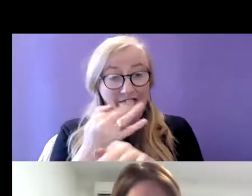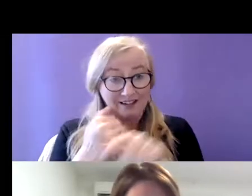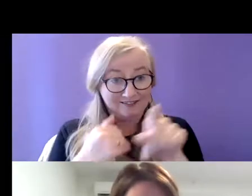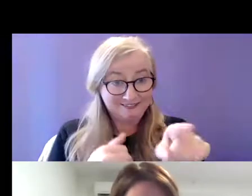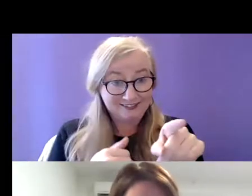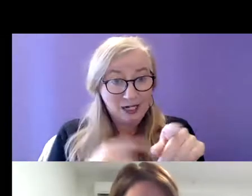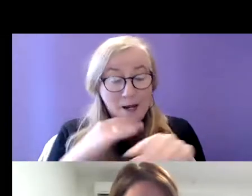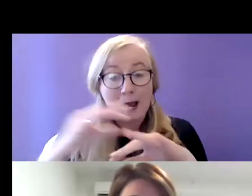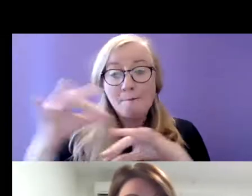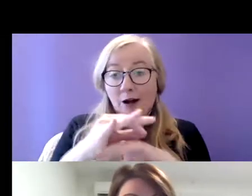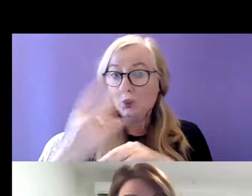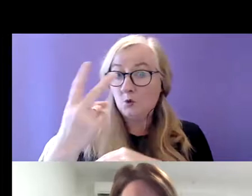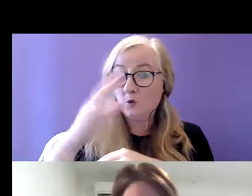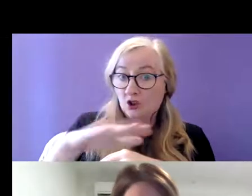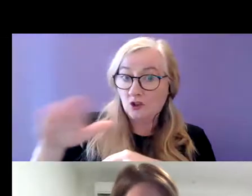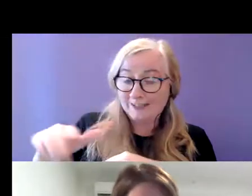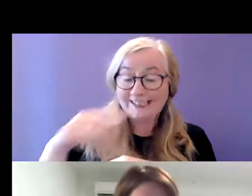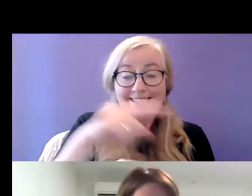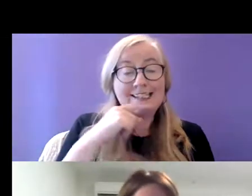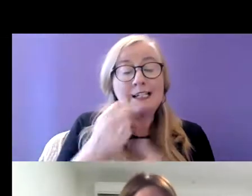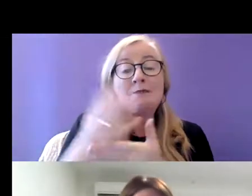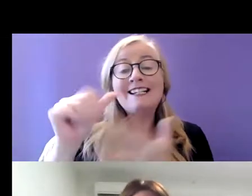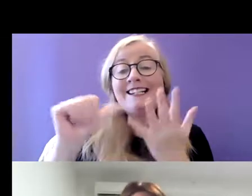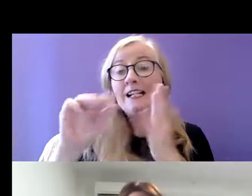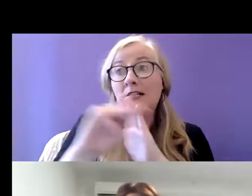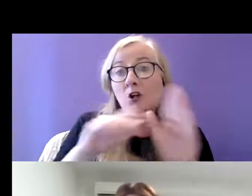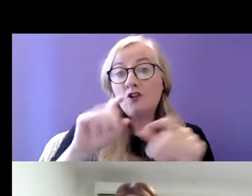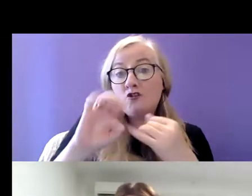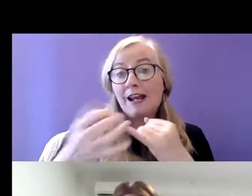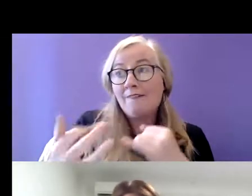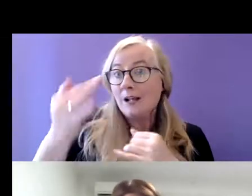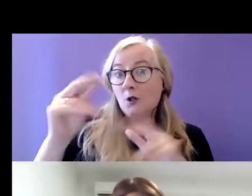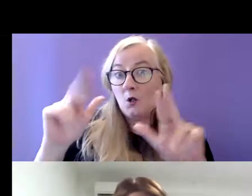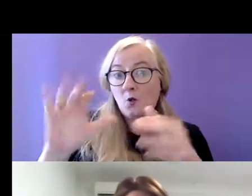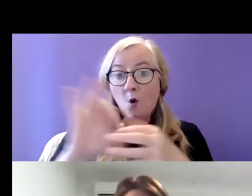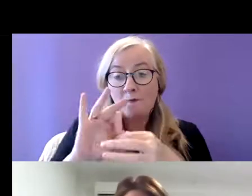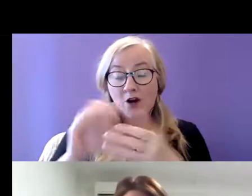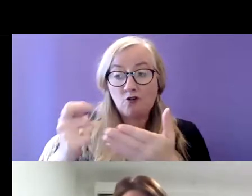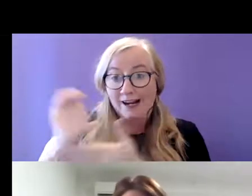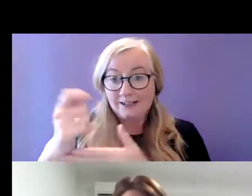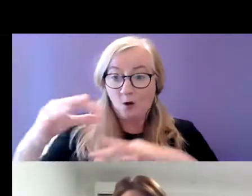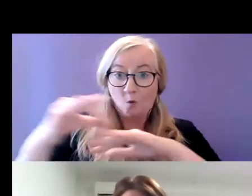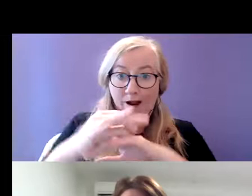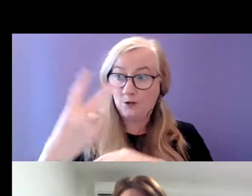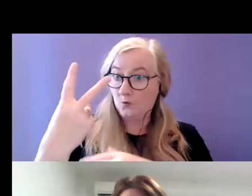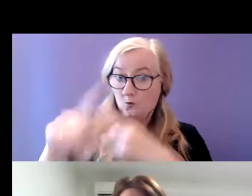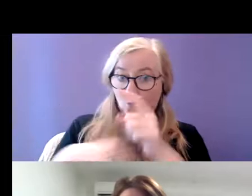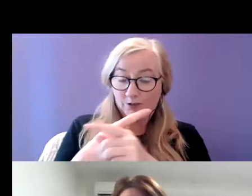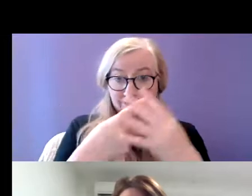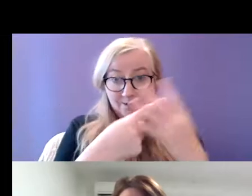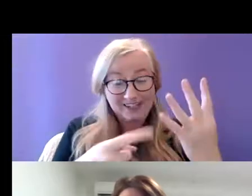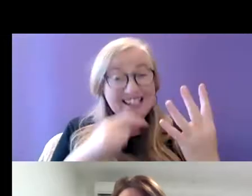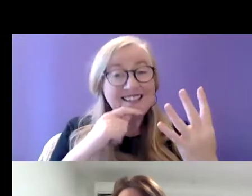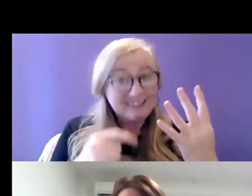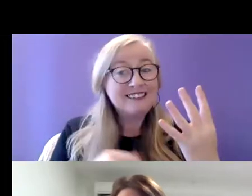who's married with two children, describes spending six months trying to find a new home to rent for himself, his wife and two daughters. And he says,